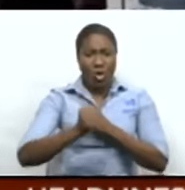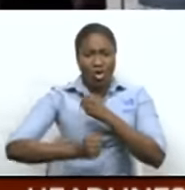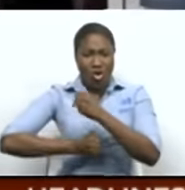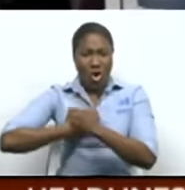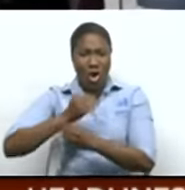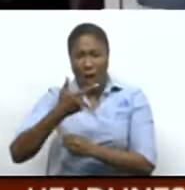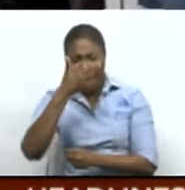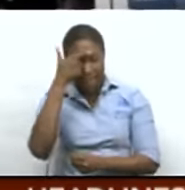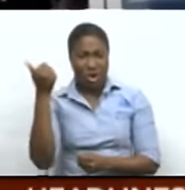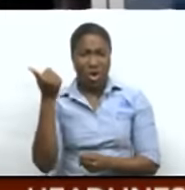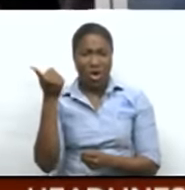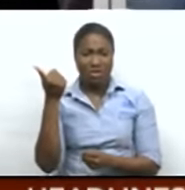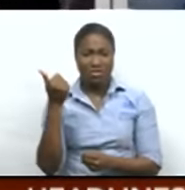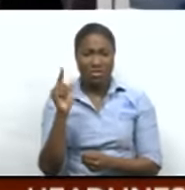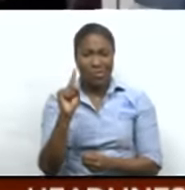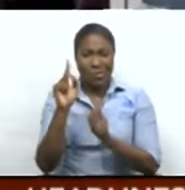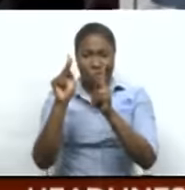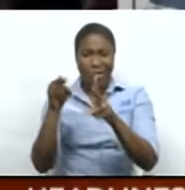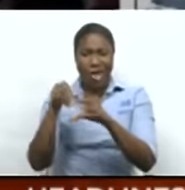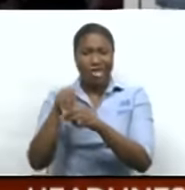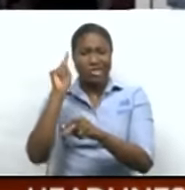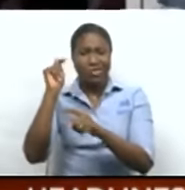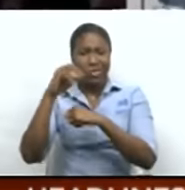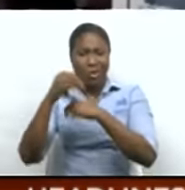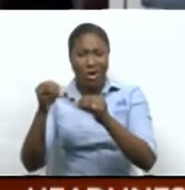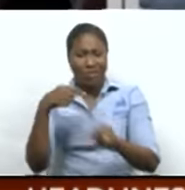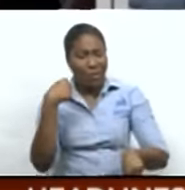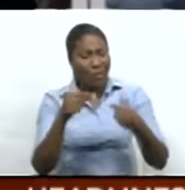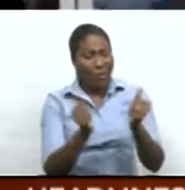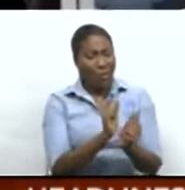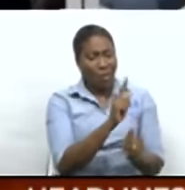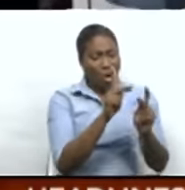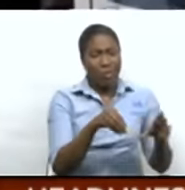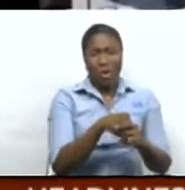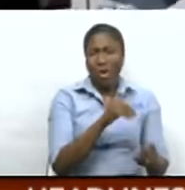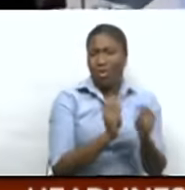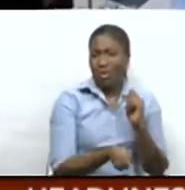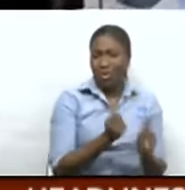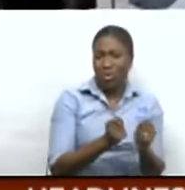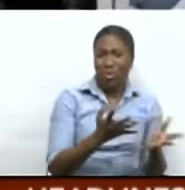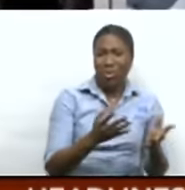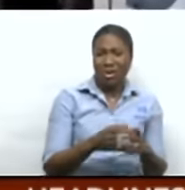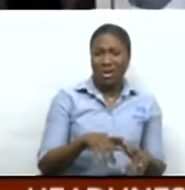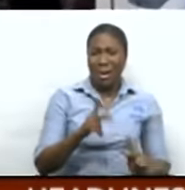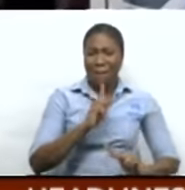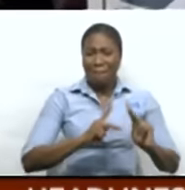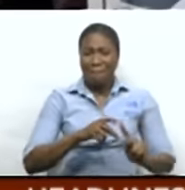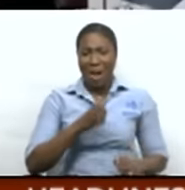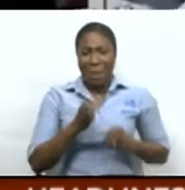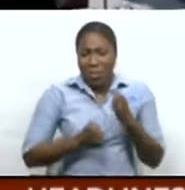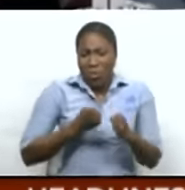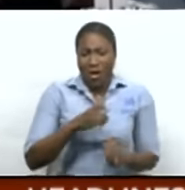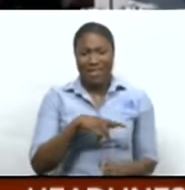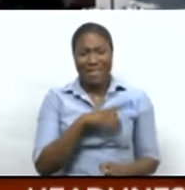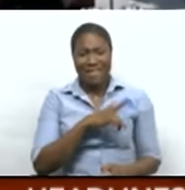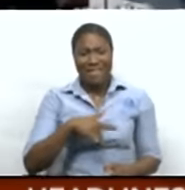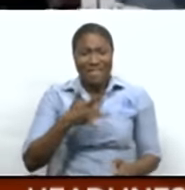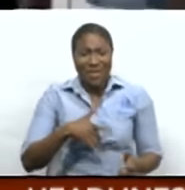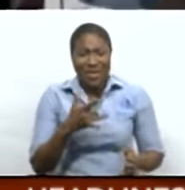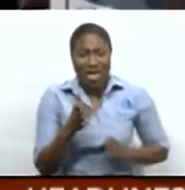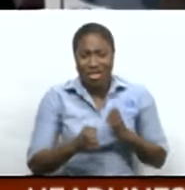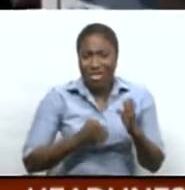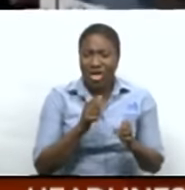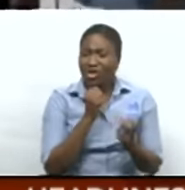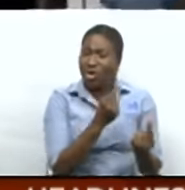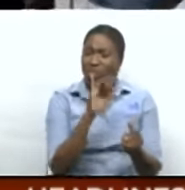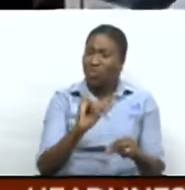of people's opinions or people in their feelings or public servants just not doing